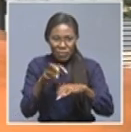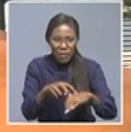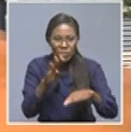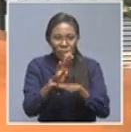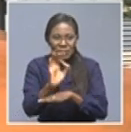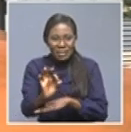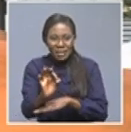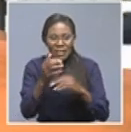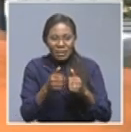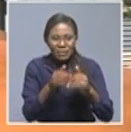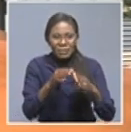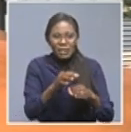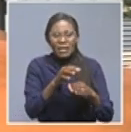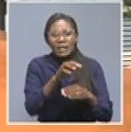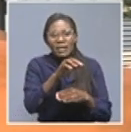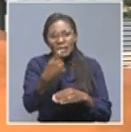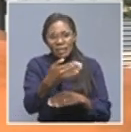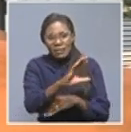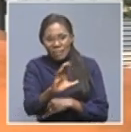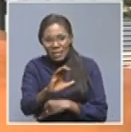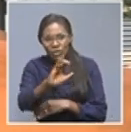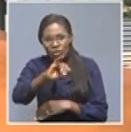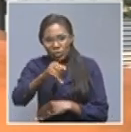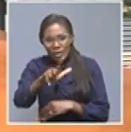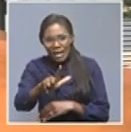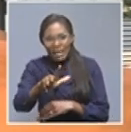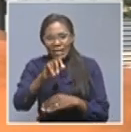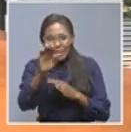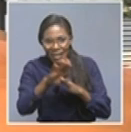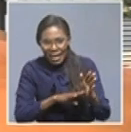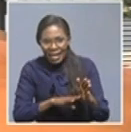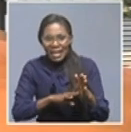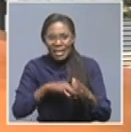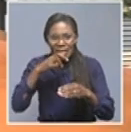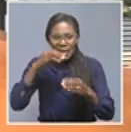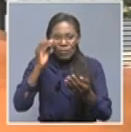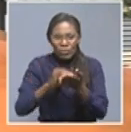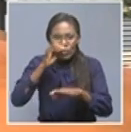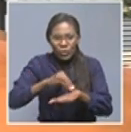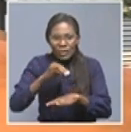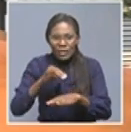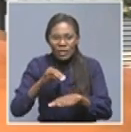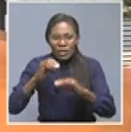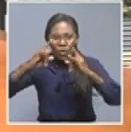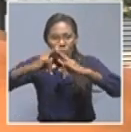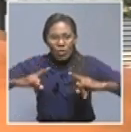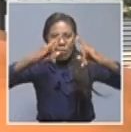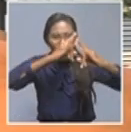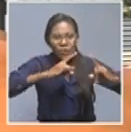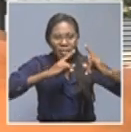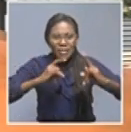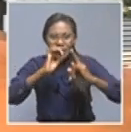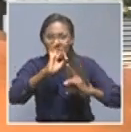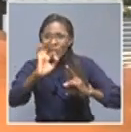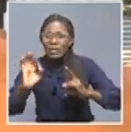next month beginning of next month july so they should come forth and buy their their stores so that then they will be able to get that opportunity to